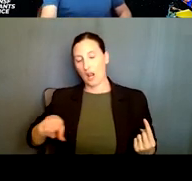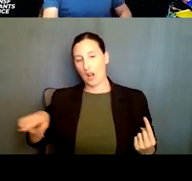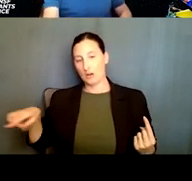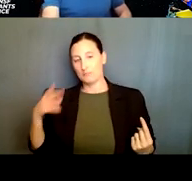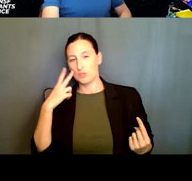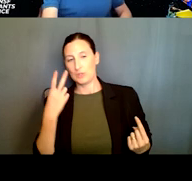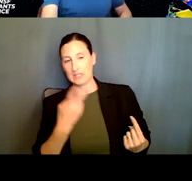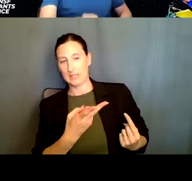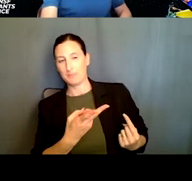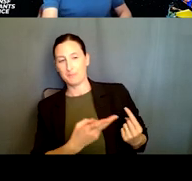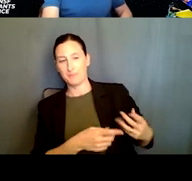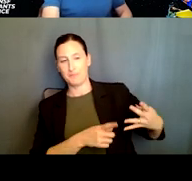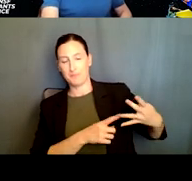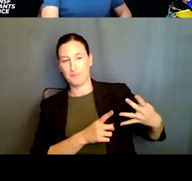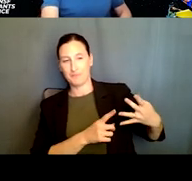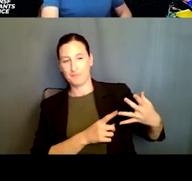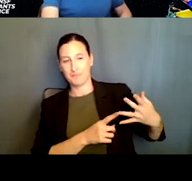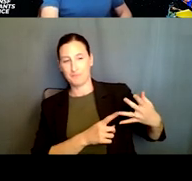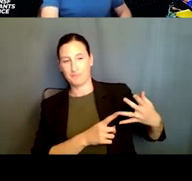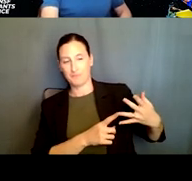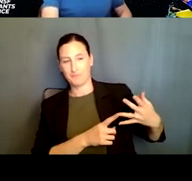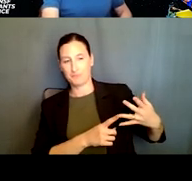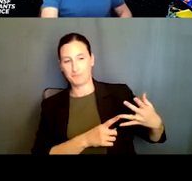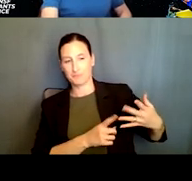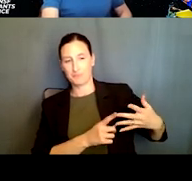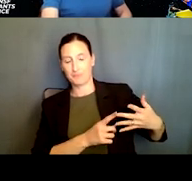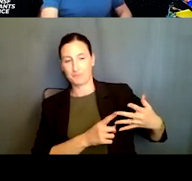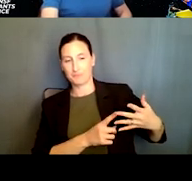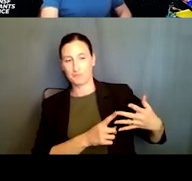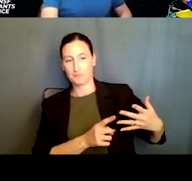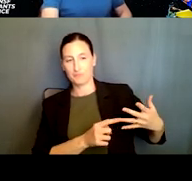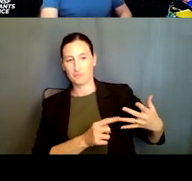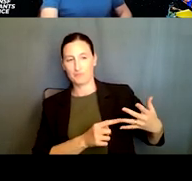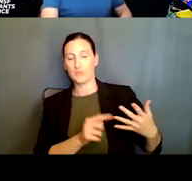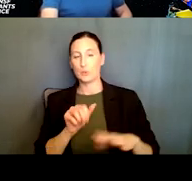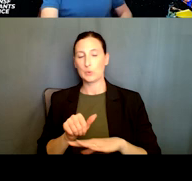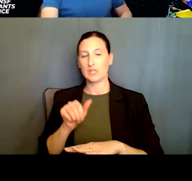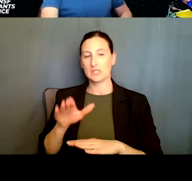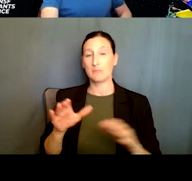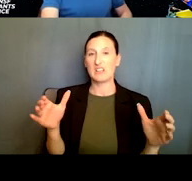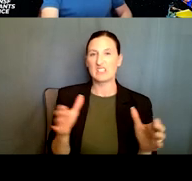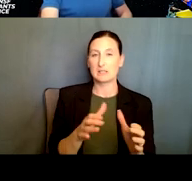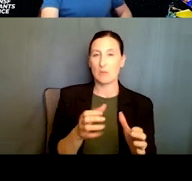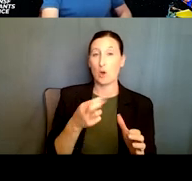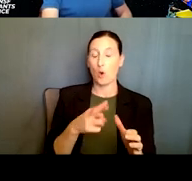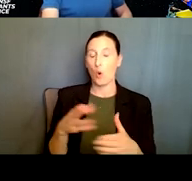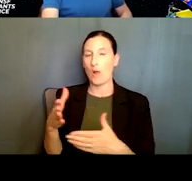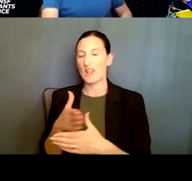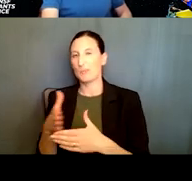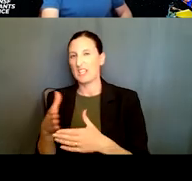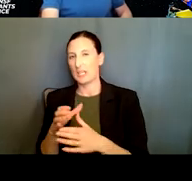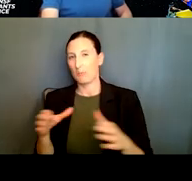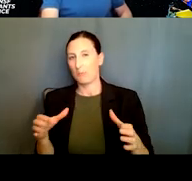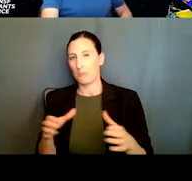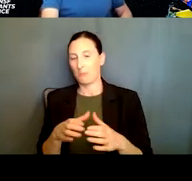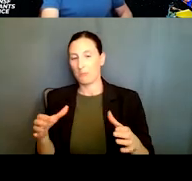can be submitted, uh, uh, proposals for this type of funding can be submitted using the small and medium, um, mechanics